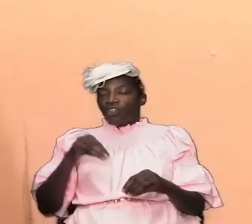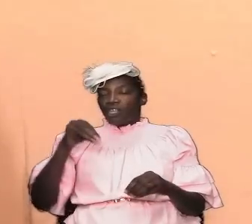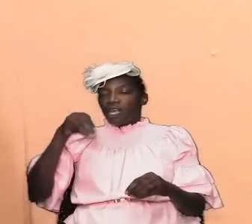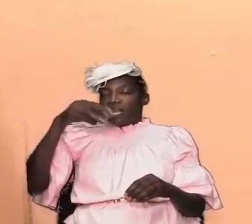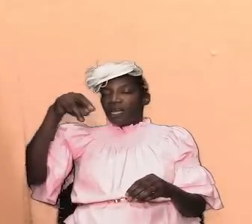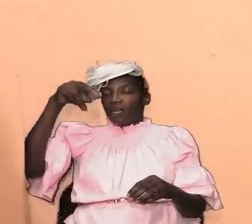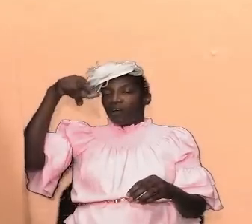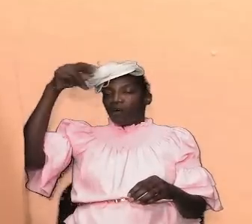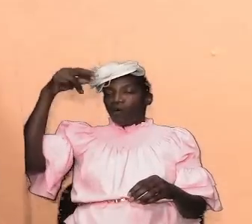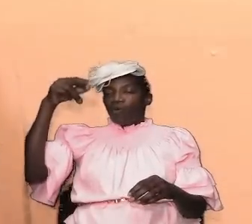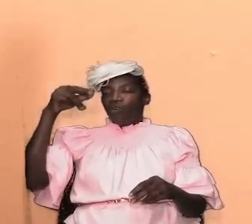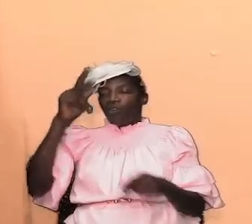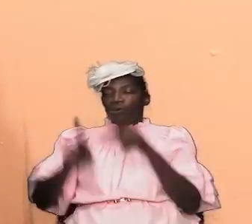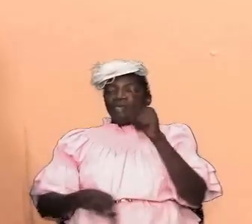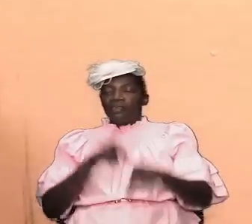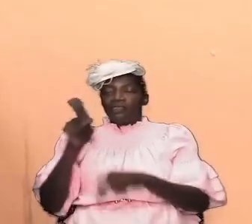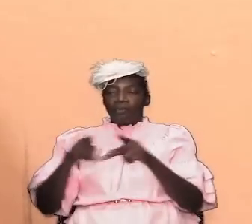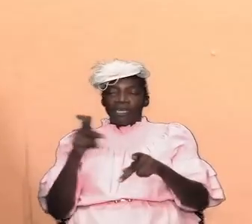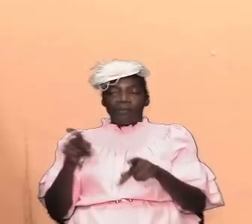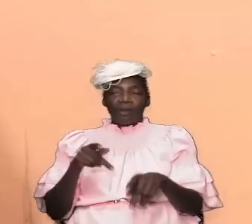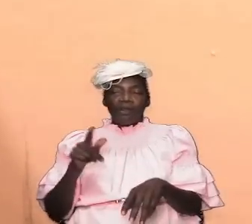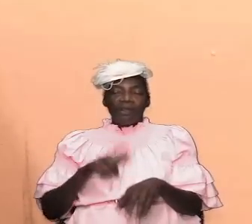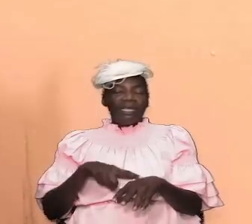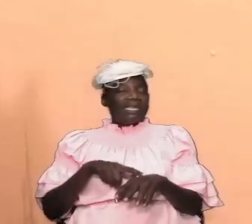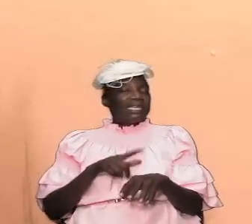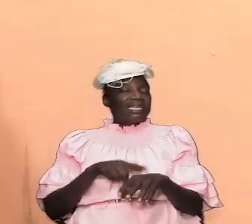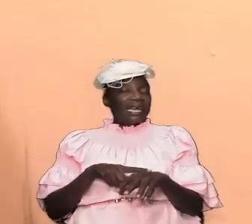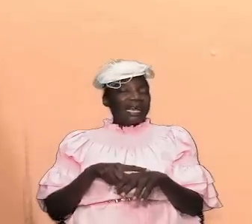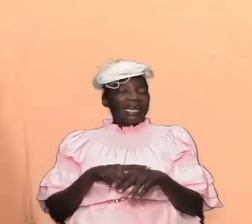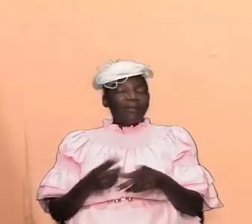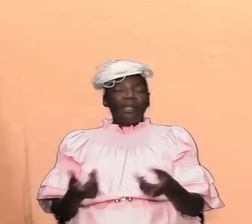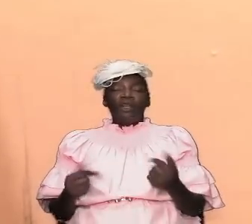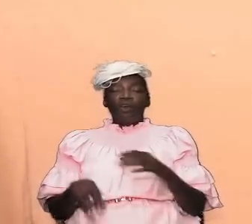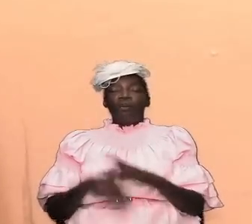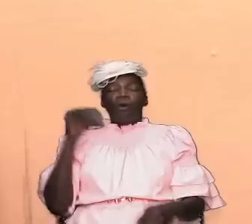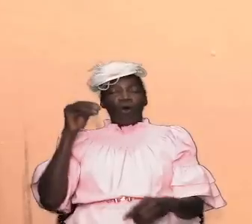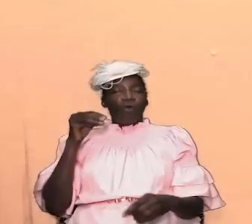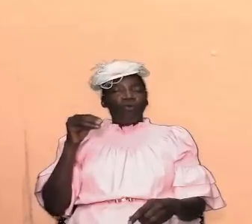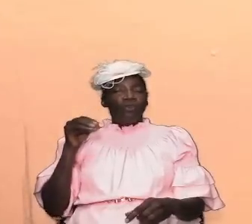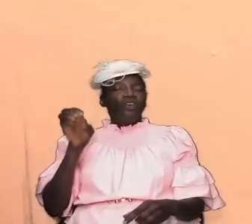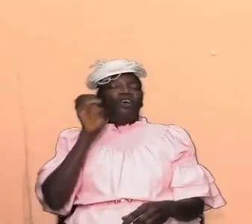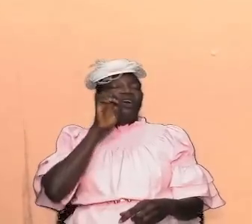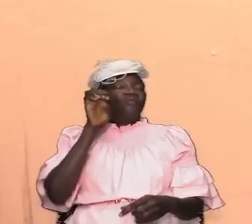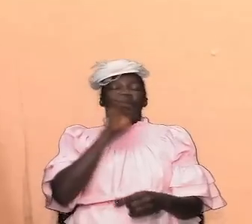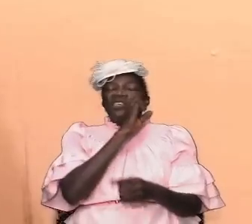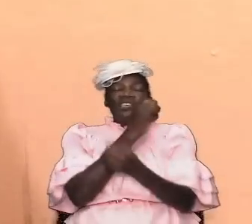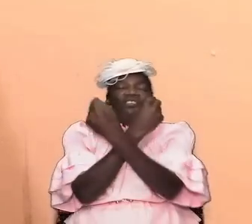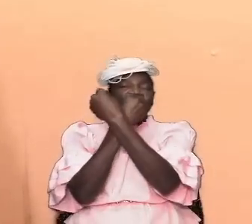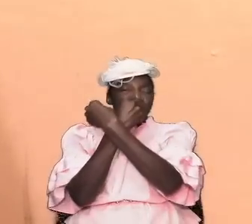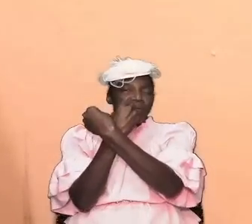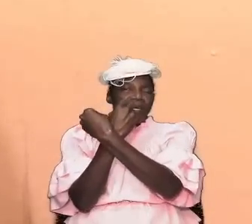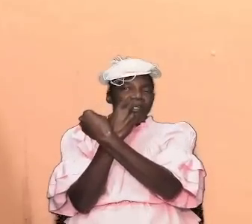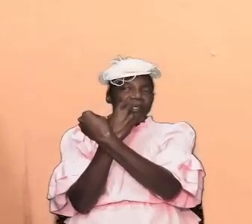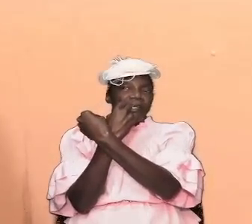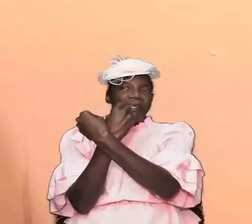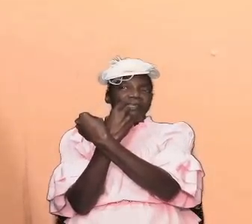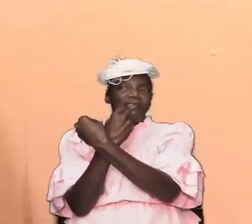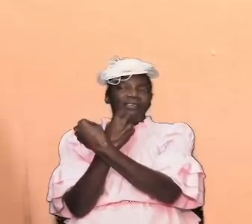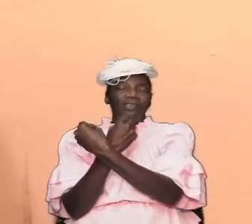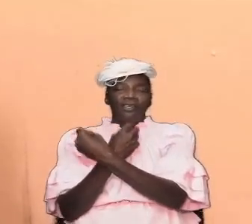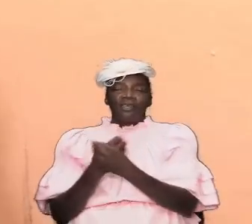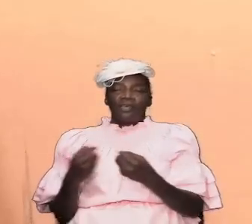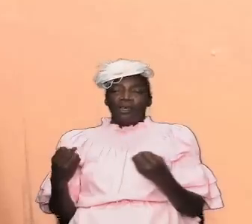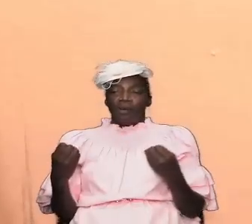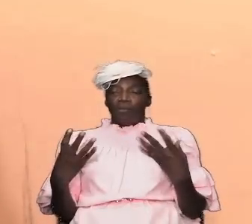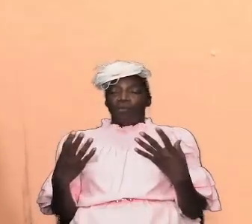from the moment they came out of egyptian bondage most folks would have